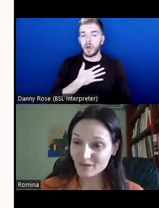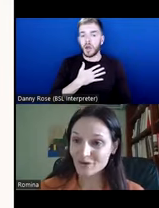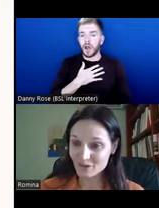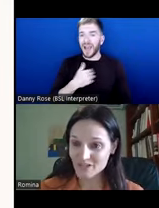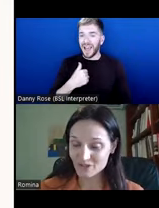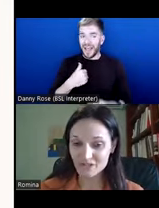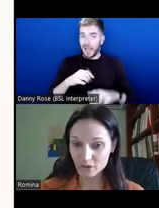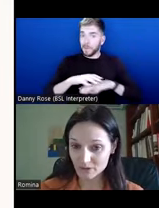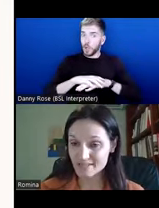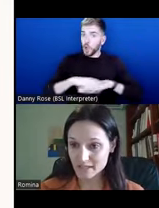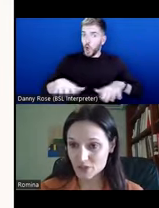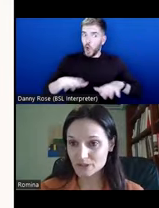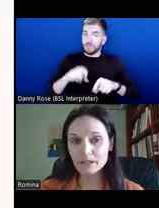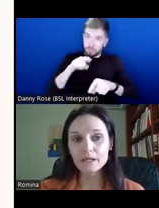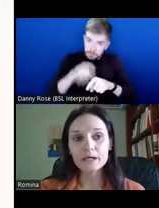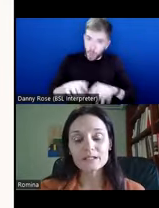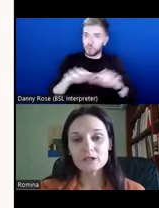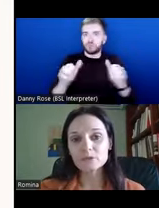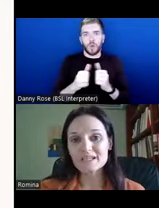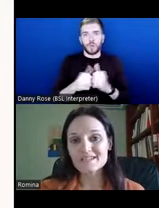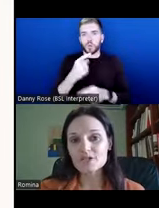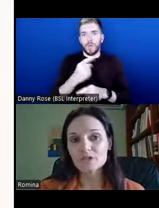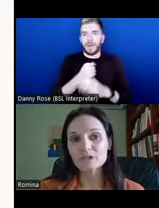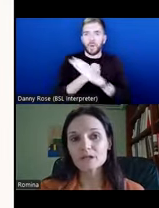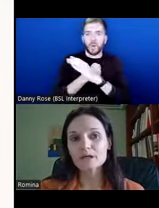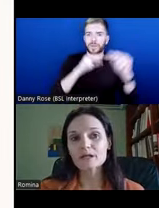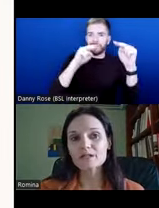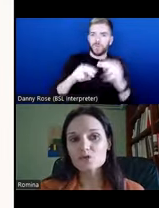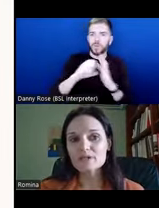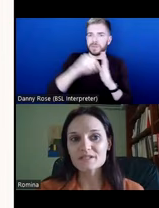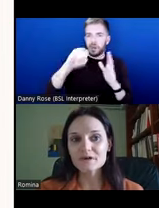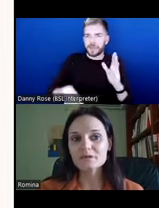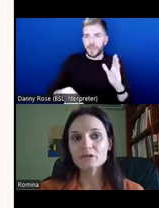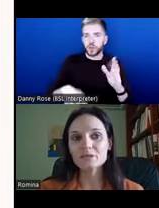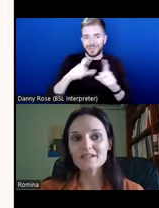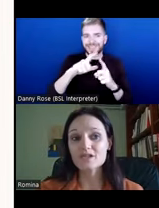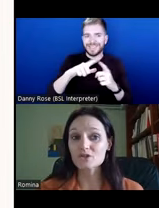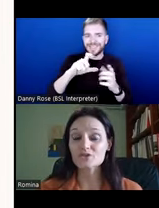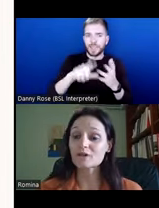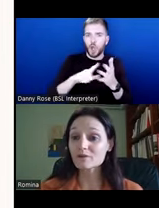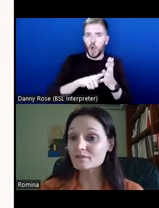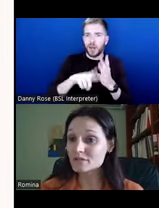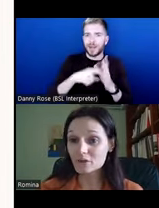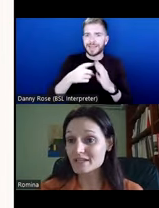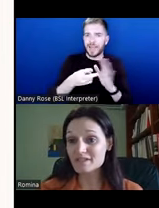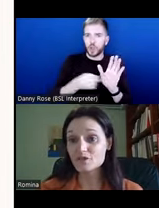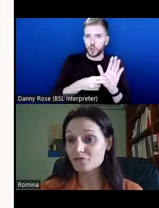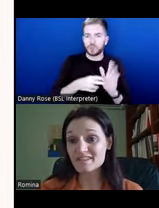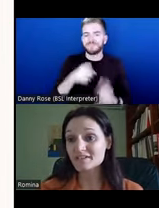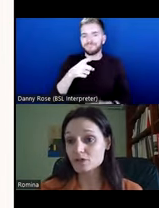to speak on the question of decolonization. Decolonization and discourses around decolonization start with